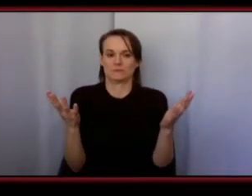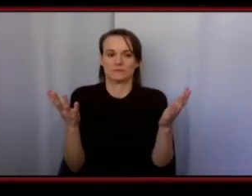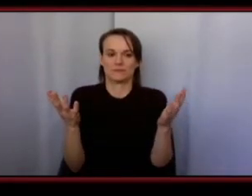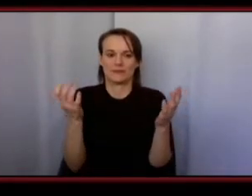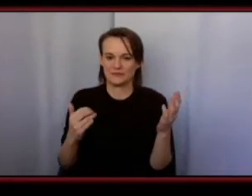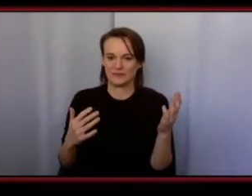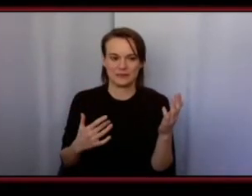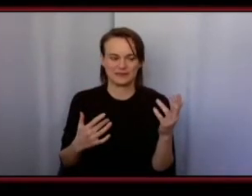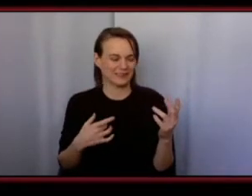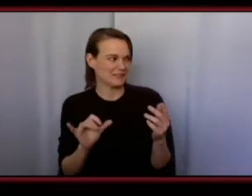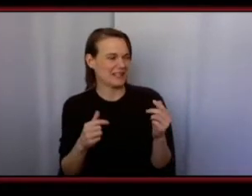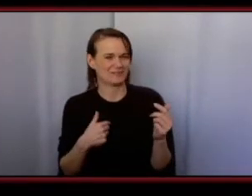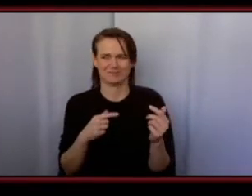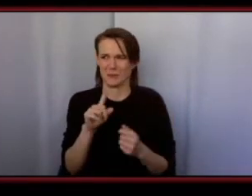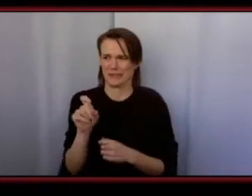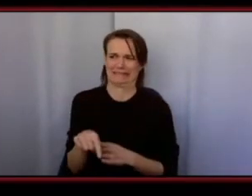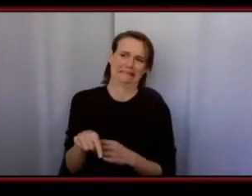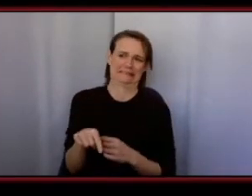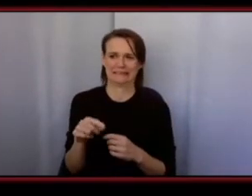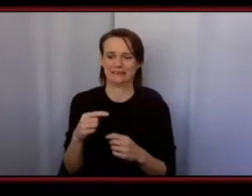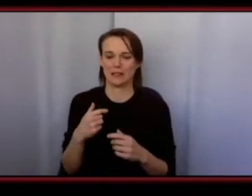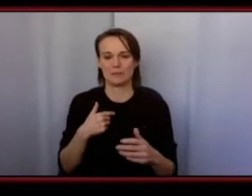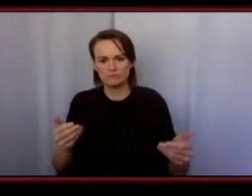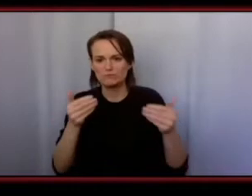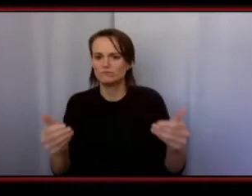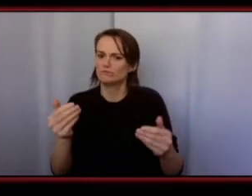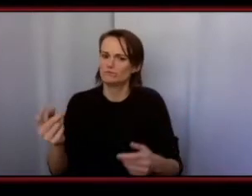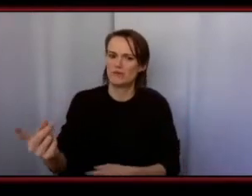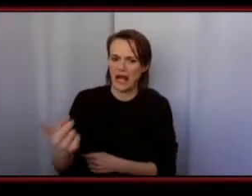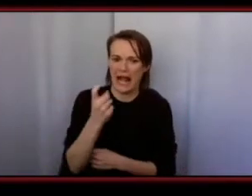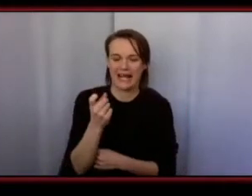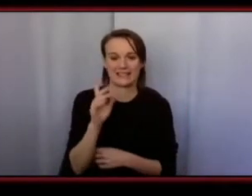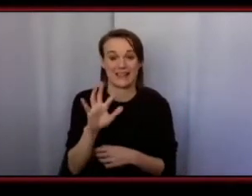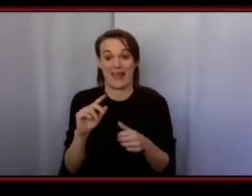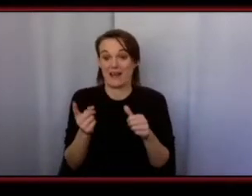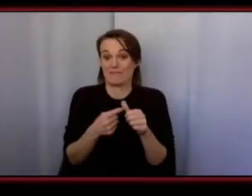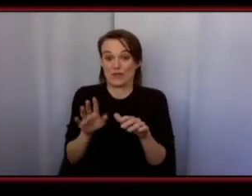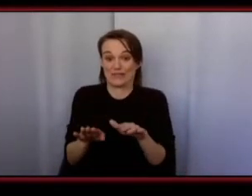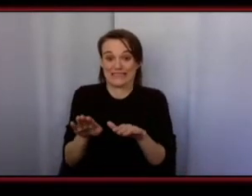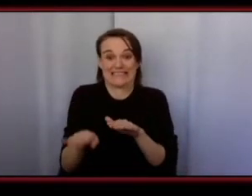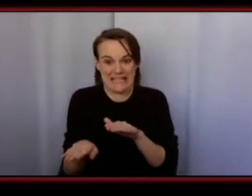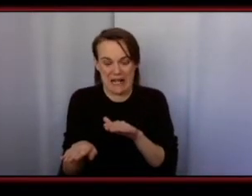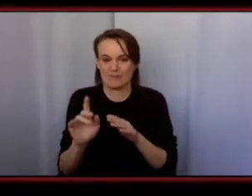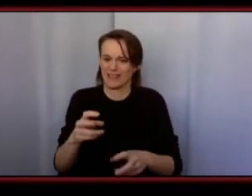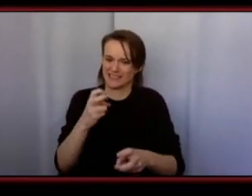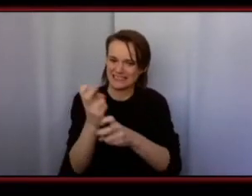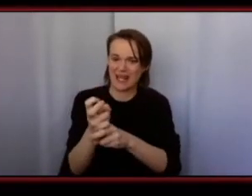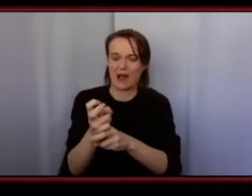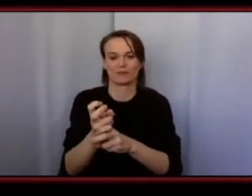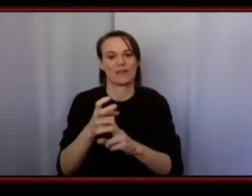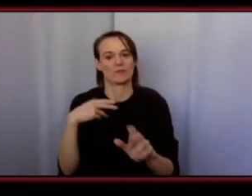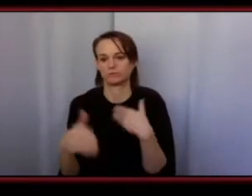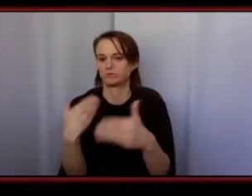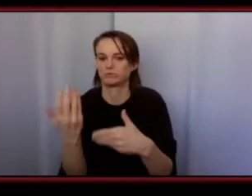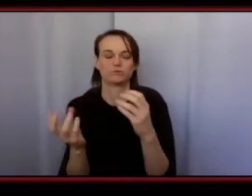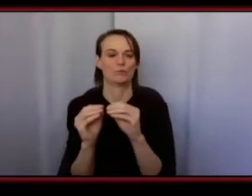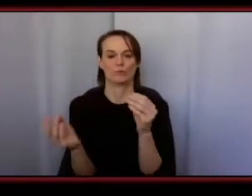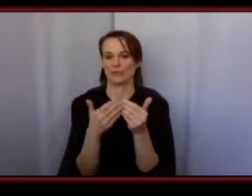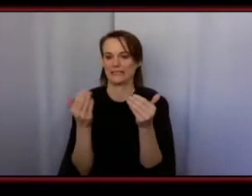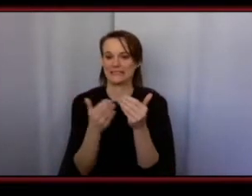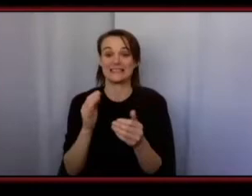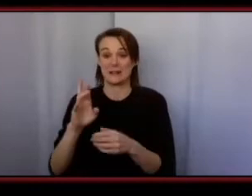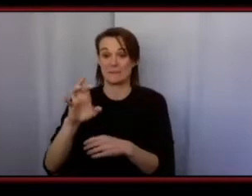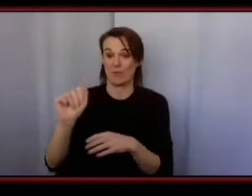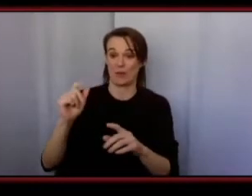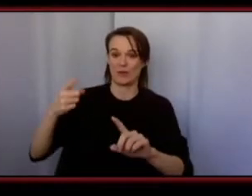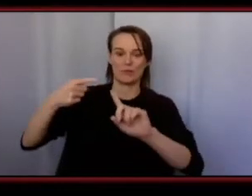you know makes sense just reach out to us you know the first step is always the hardest step and that's asking for help and and reaching out so like barbara